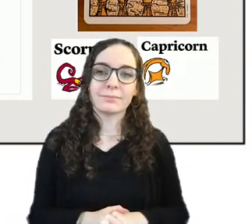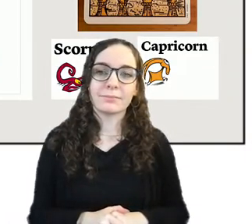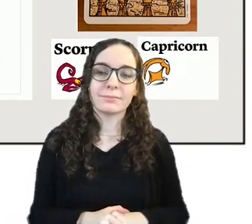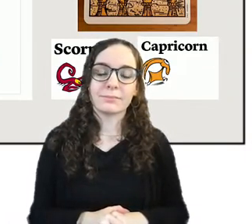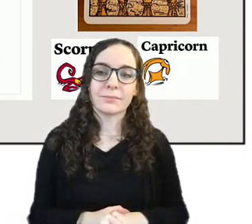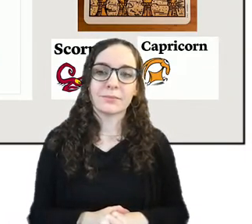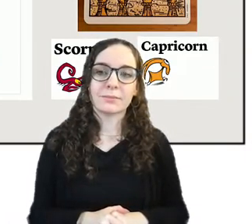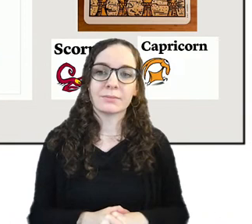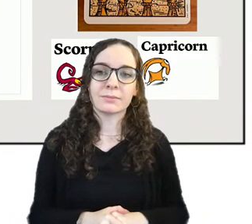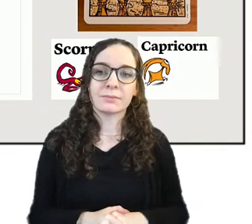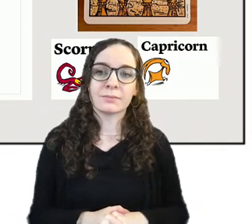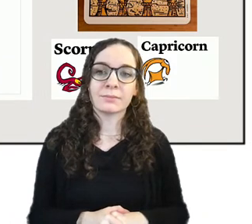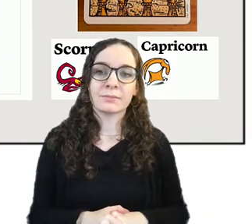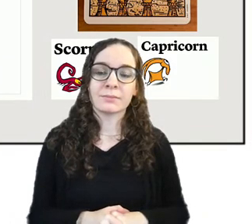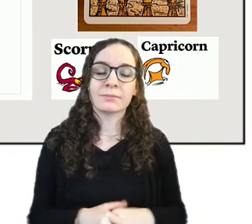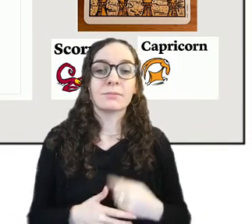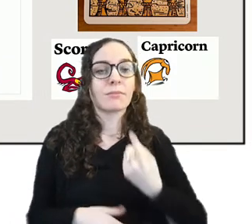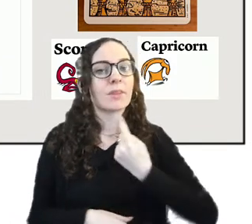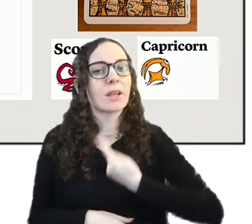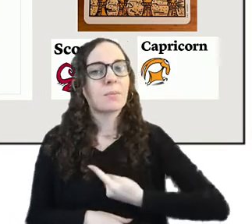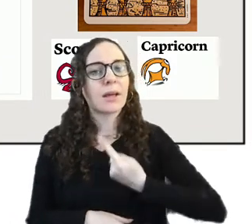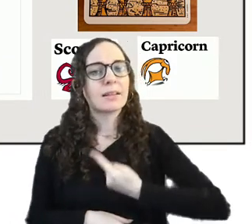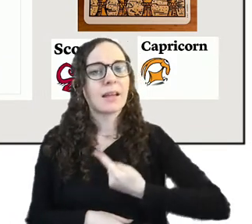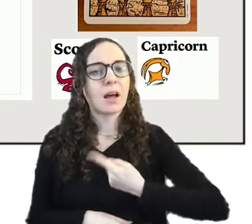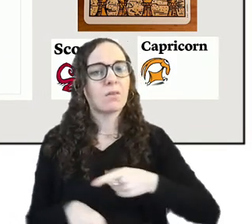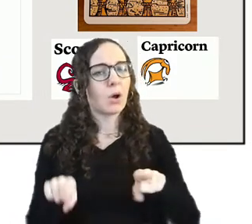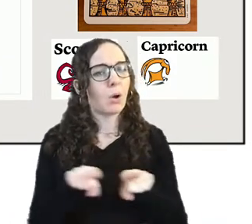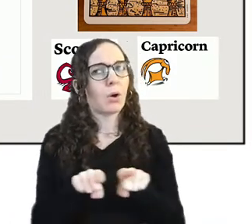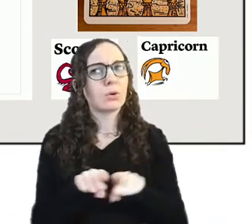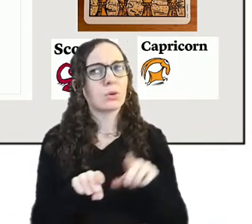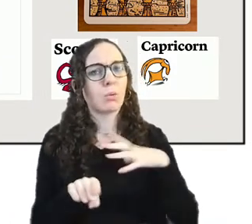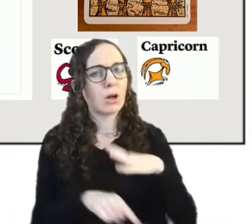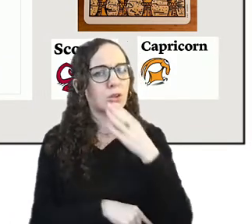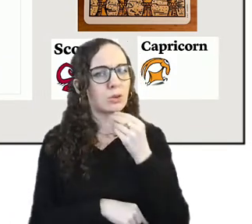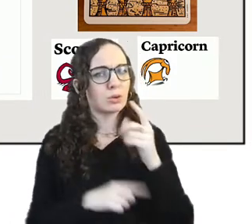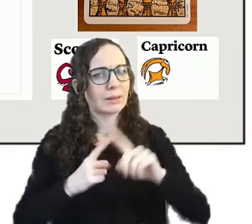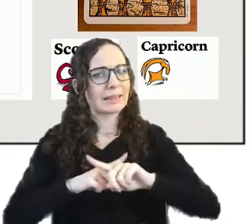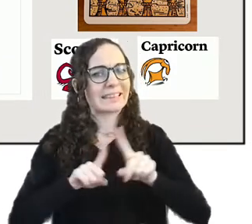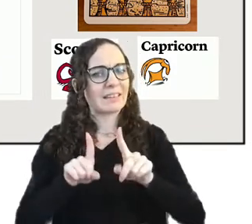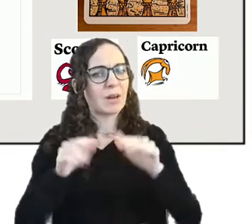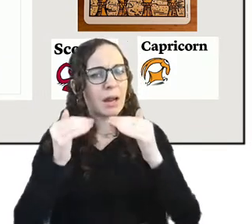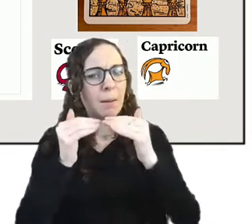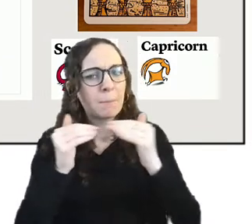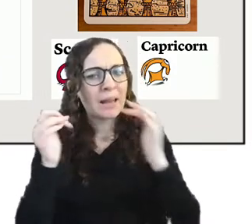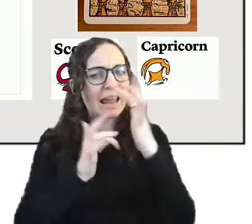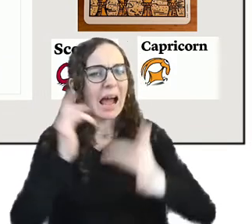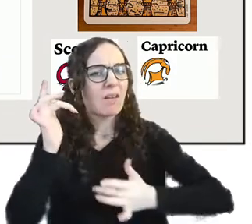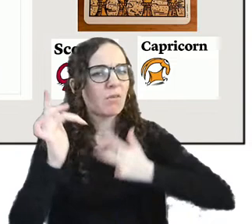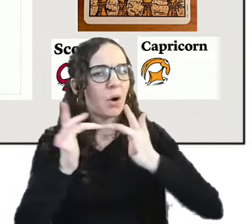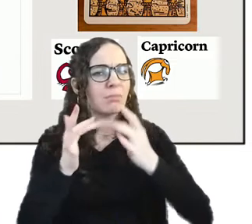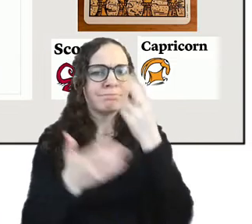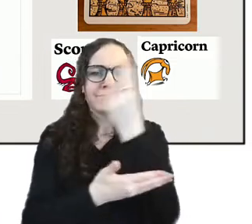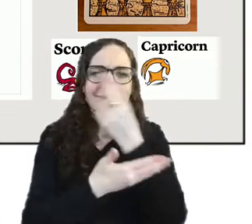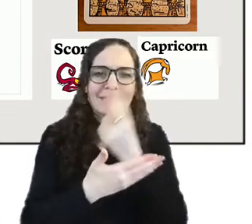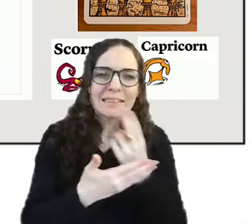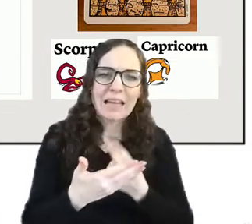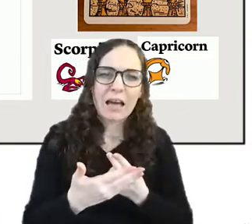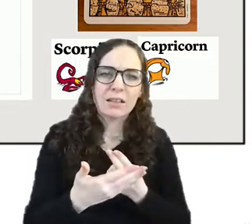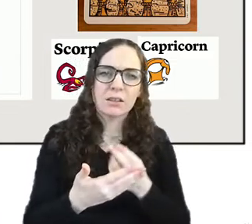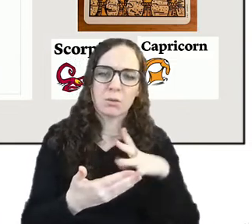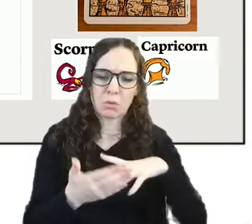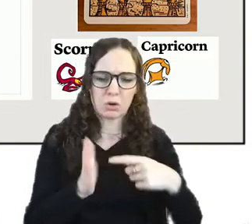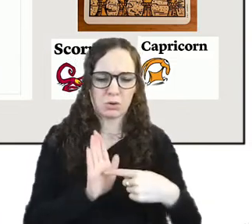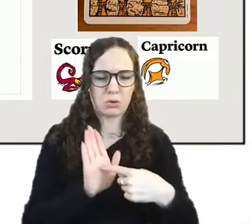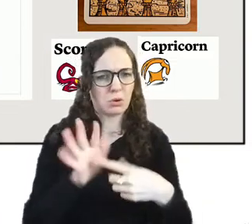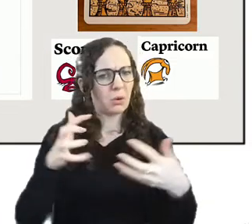and i also wanted to use different platforms designs in my narrative to kind of show how communication usually happens